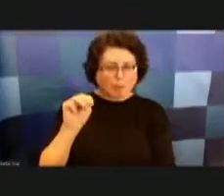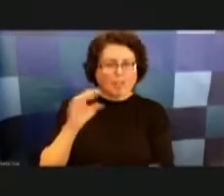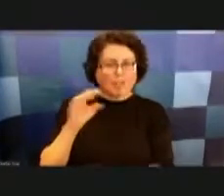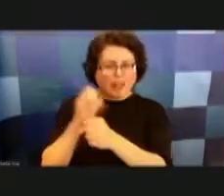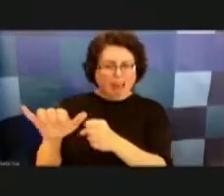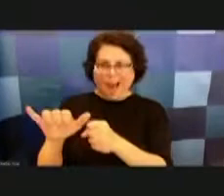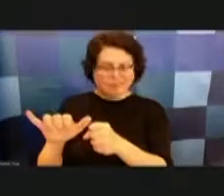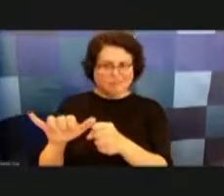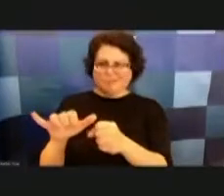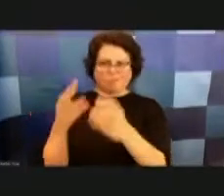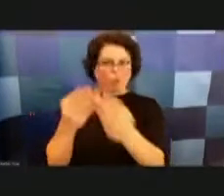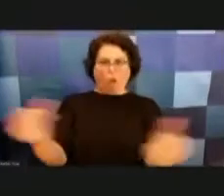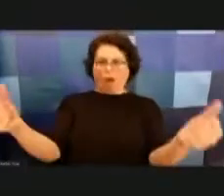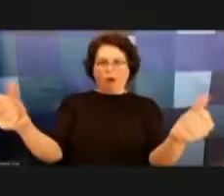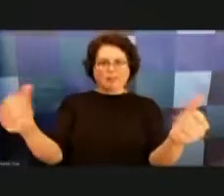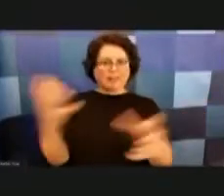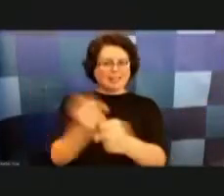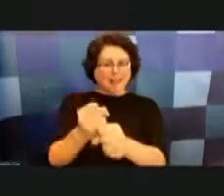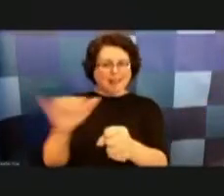and move the property